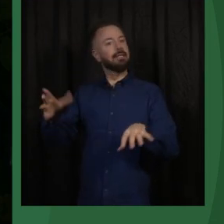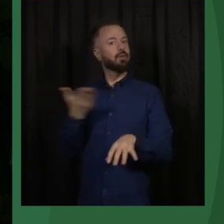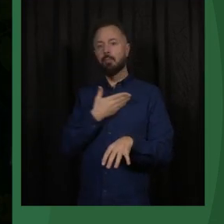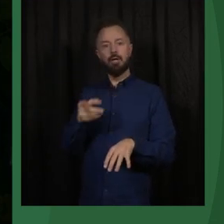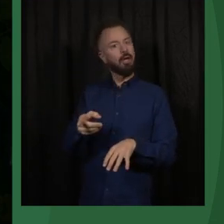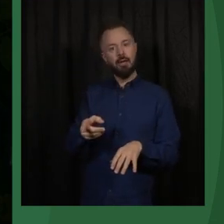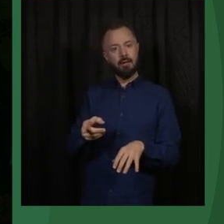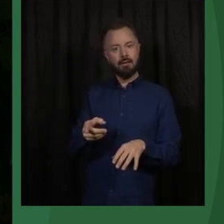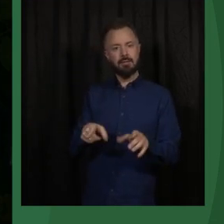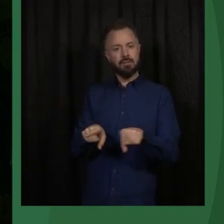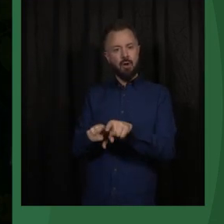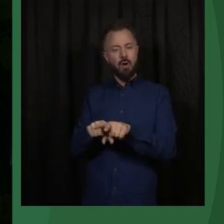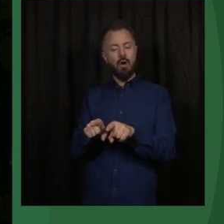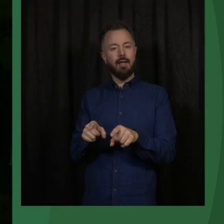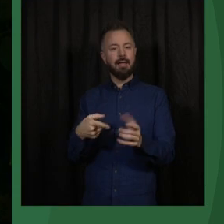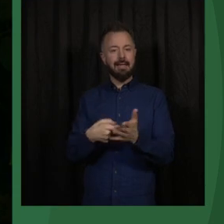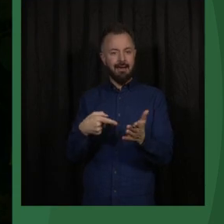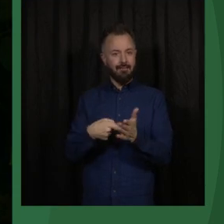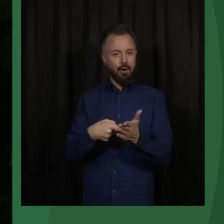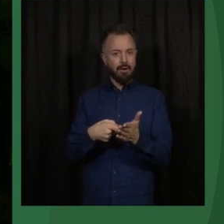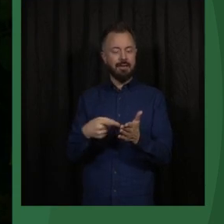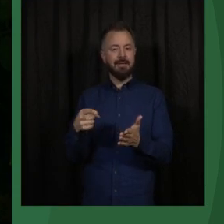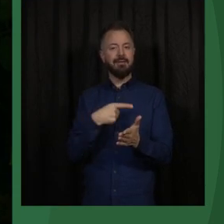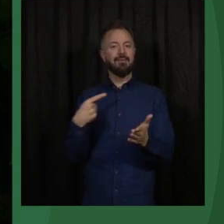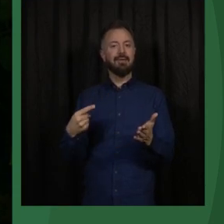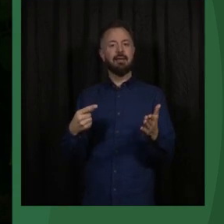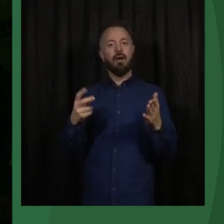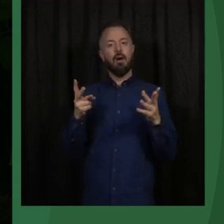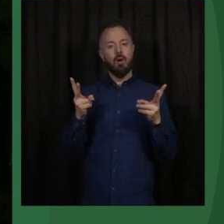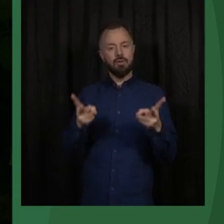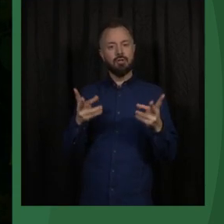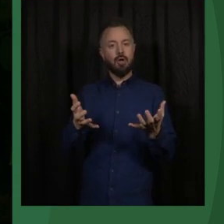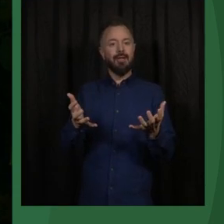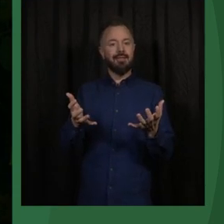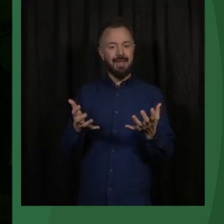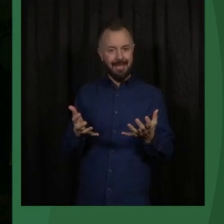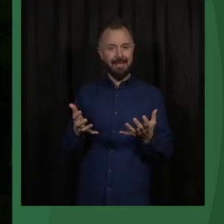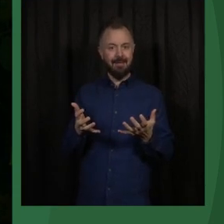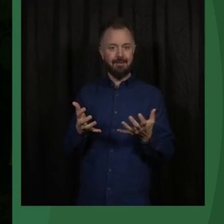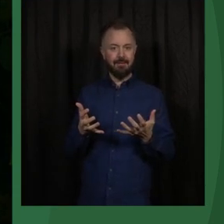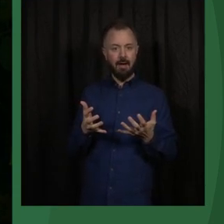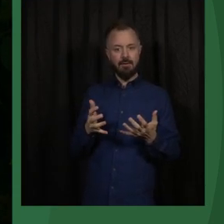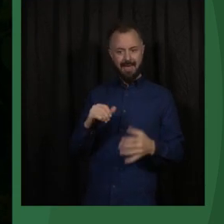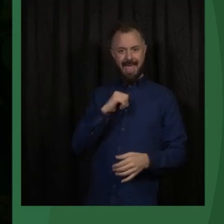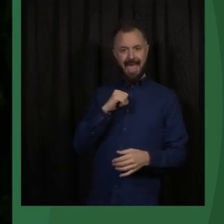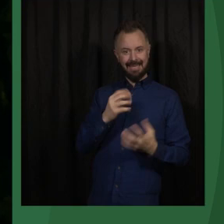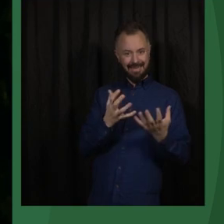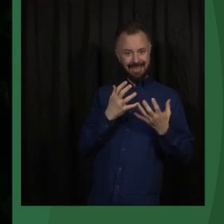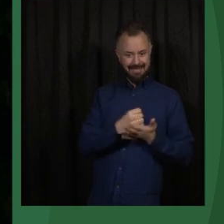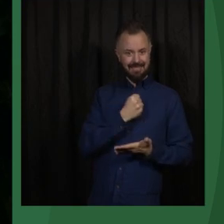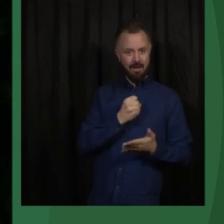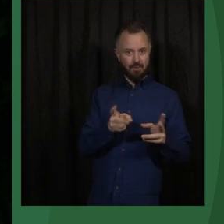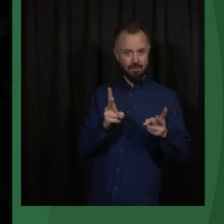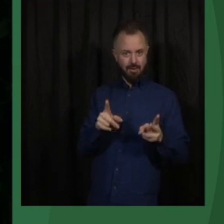So, therefore, we need also for the interest of ourselves to do